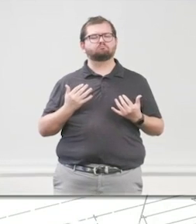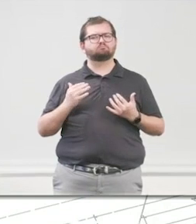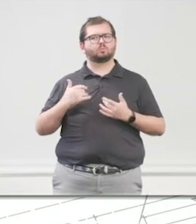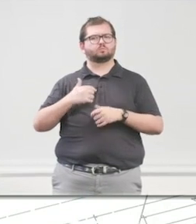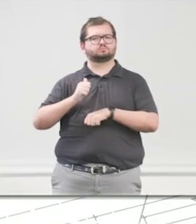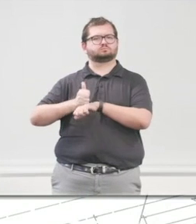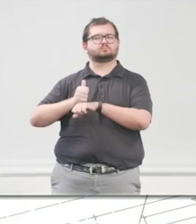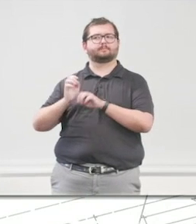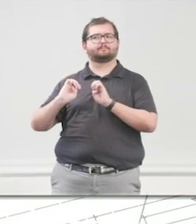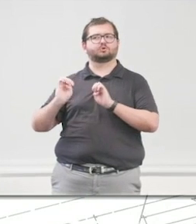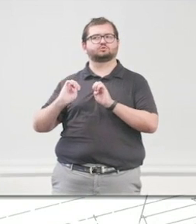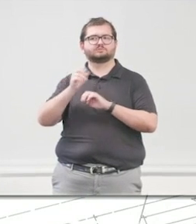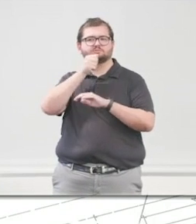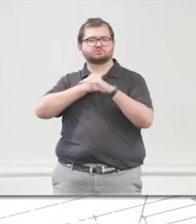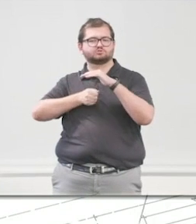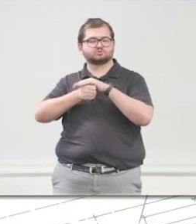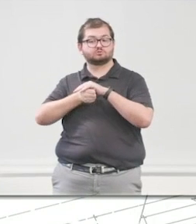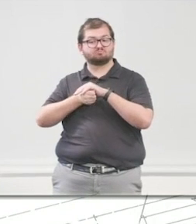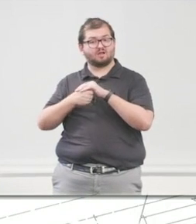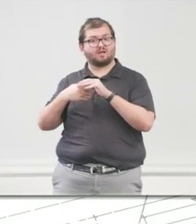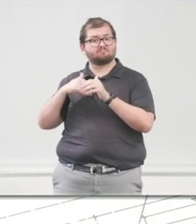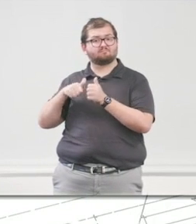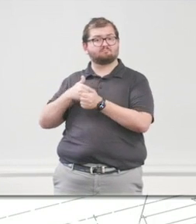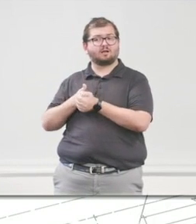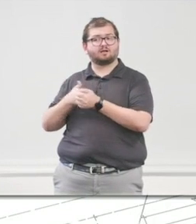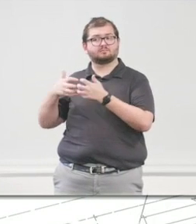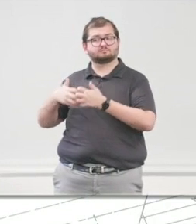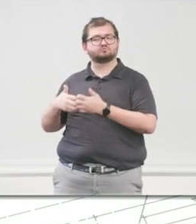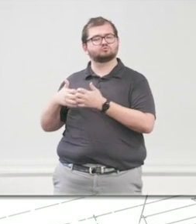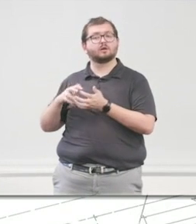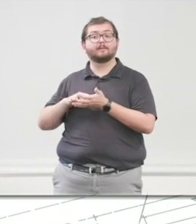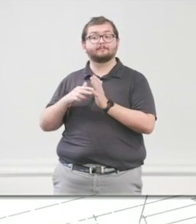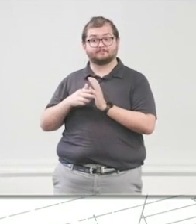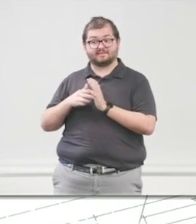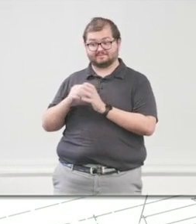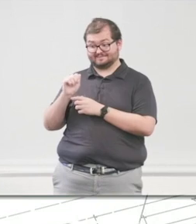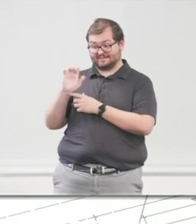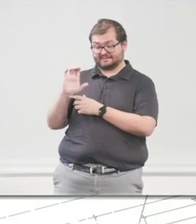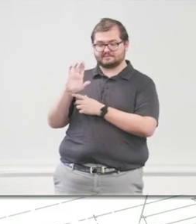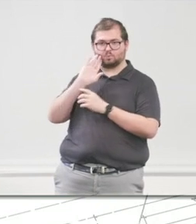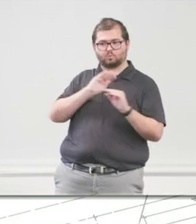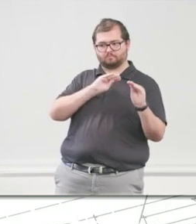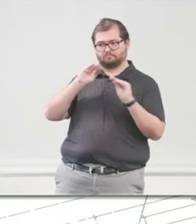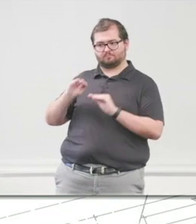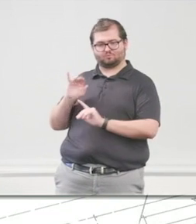Because we have backup generators, we will move people to where the air conditioning is. And we can do that.